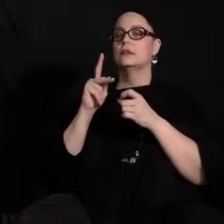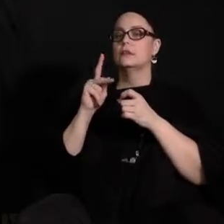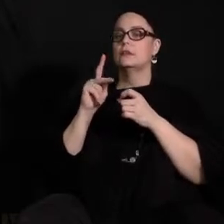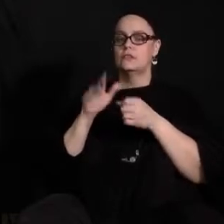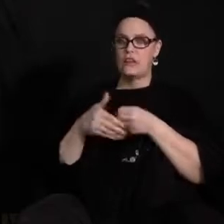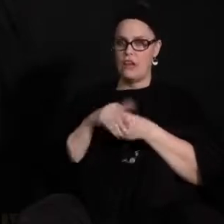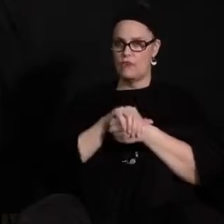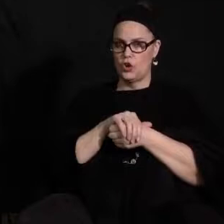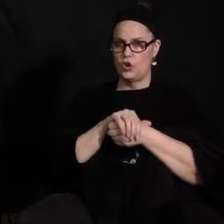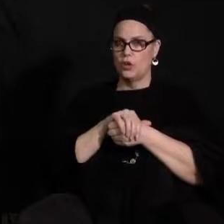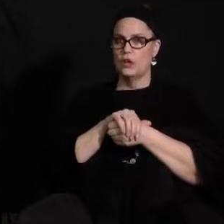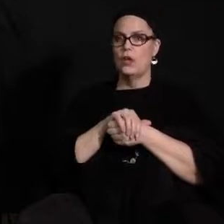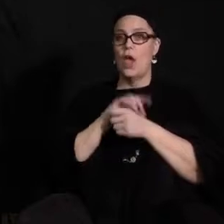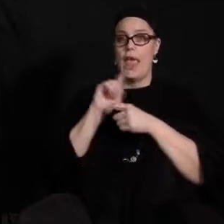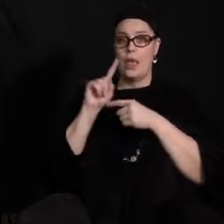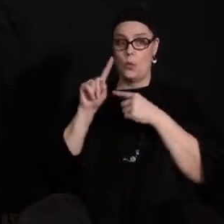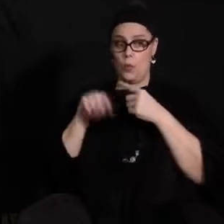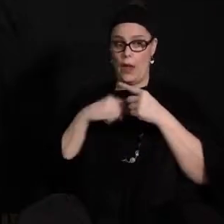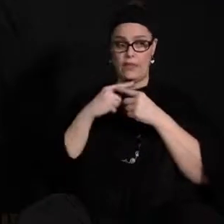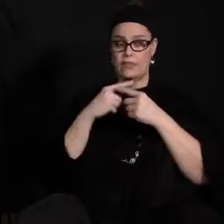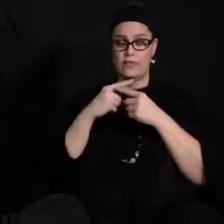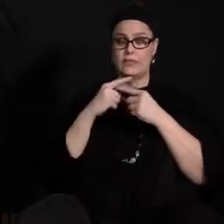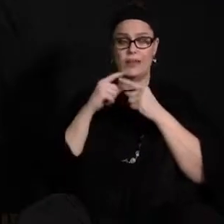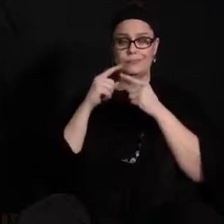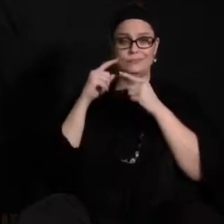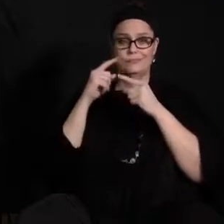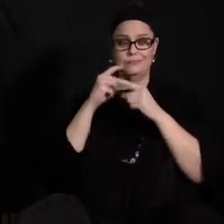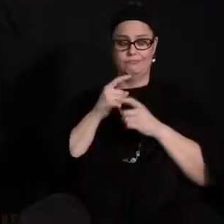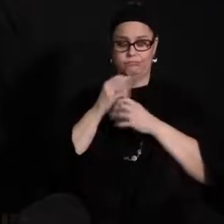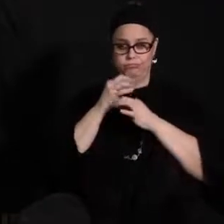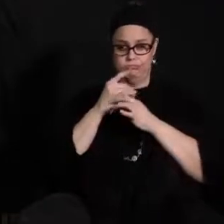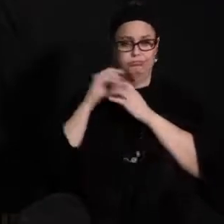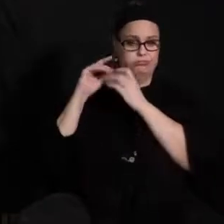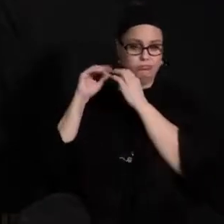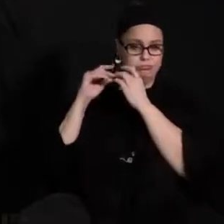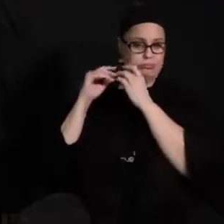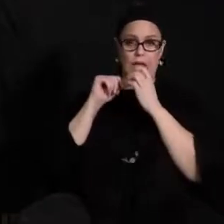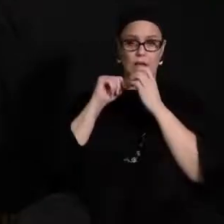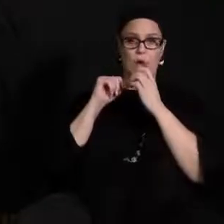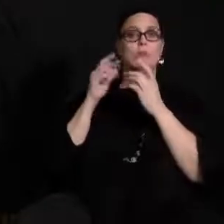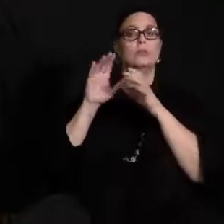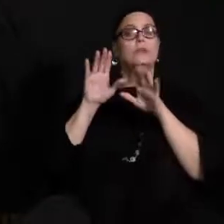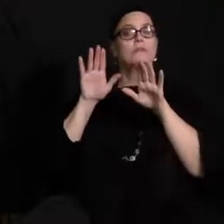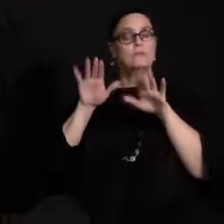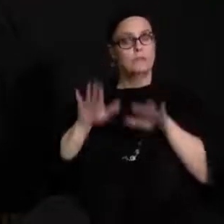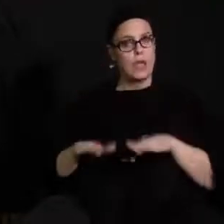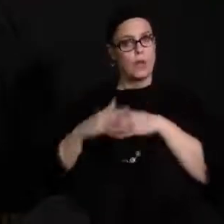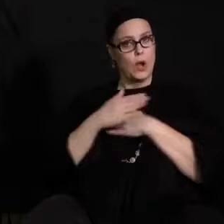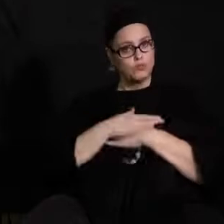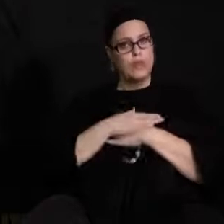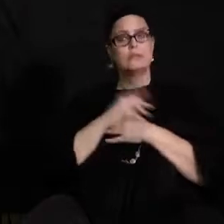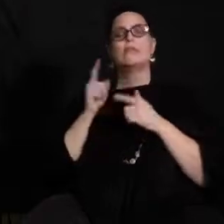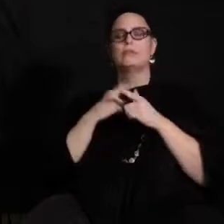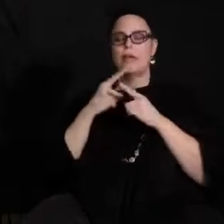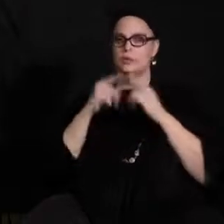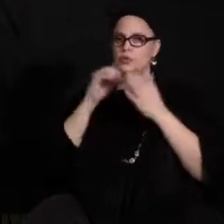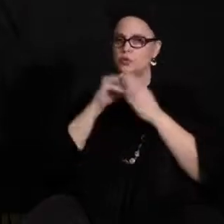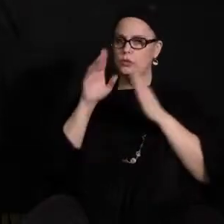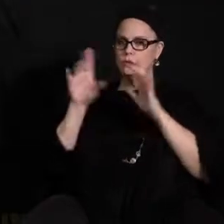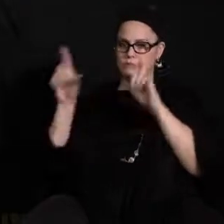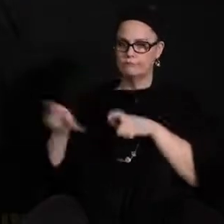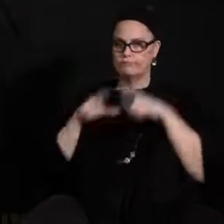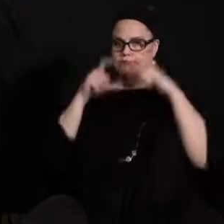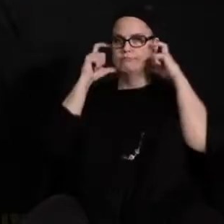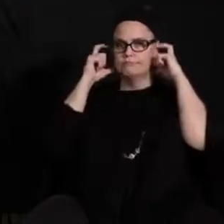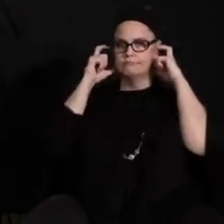playing the instrument the student would have the mascot so it's uh it's uh we're we're gonna test this out all of the items